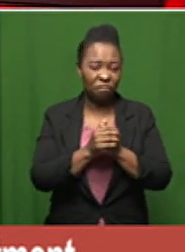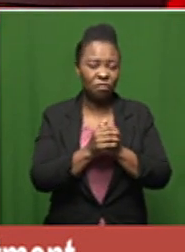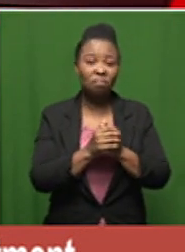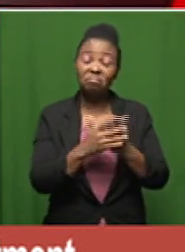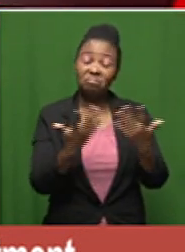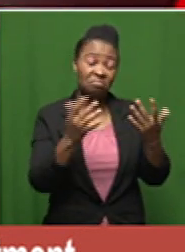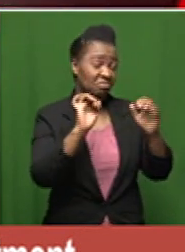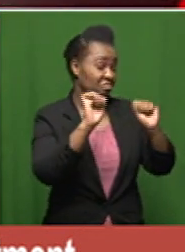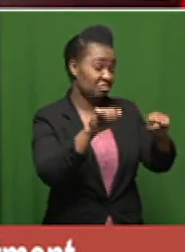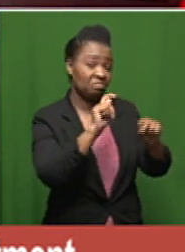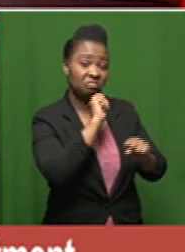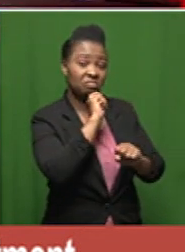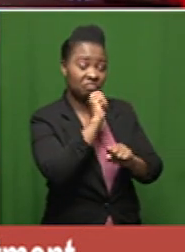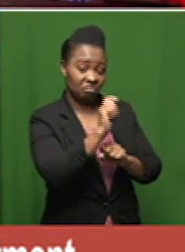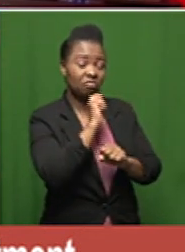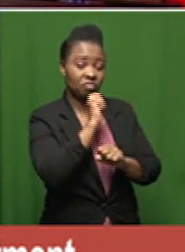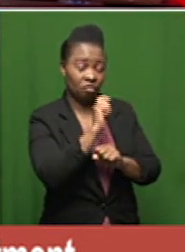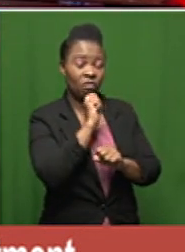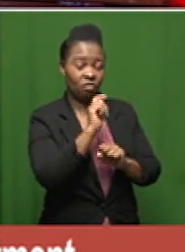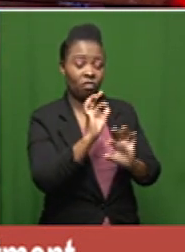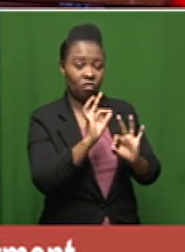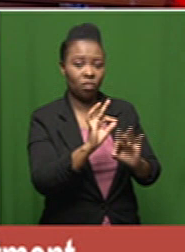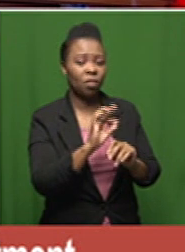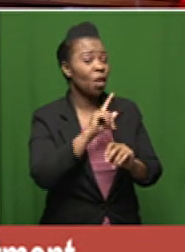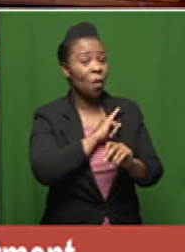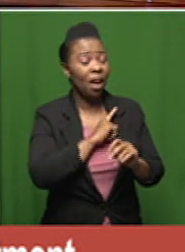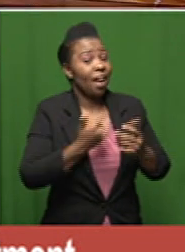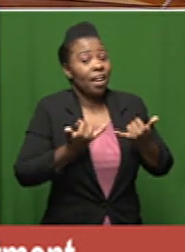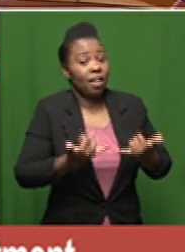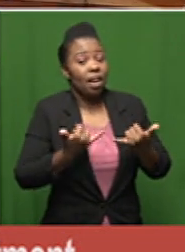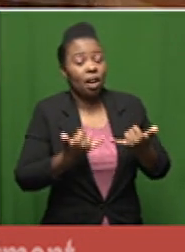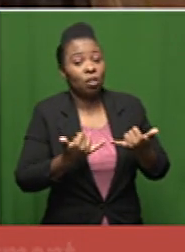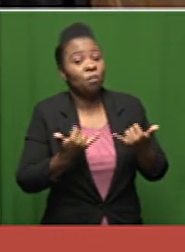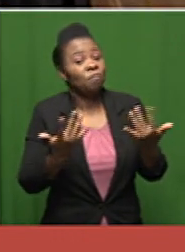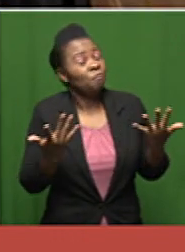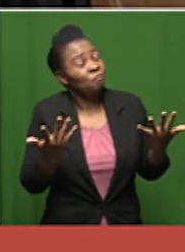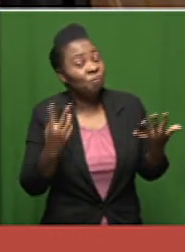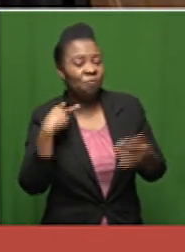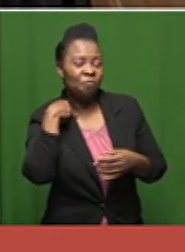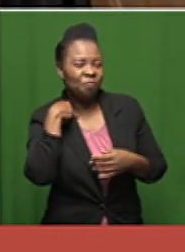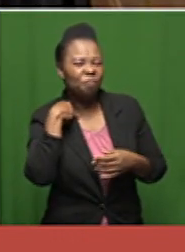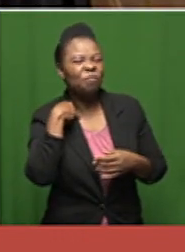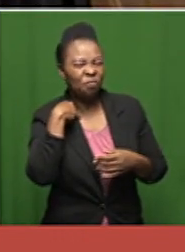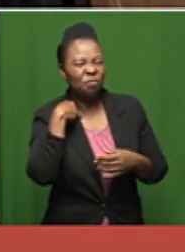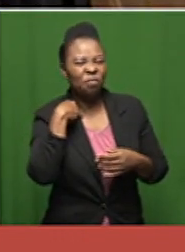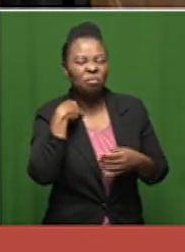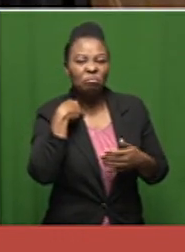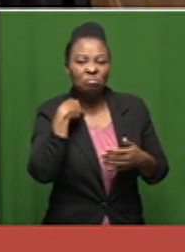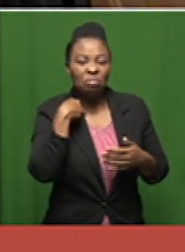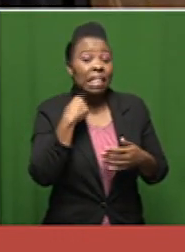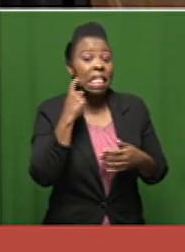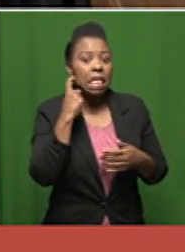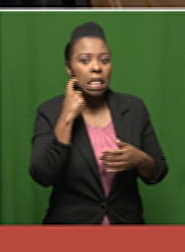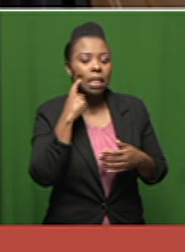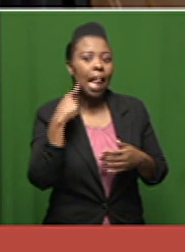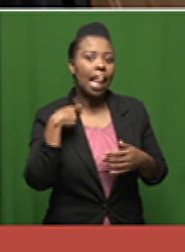yeah absolutely and and you know we live in the day where we unfortunately it's easier to portray a